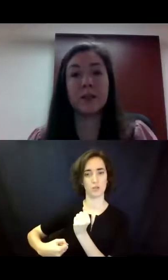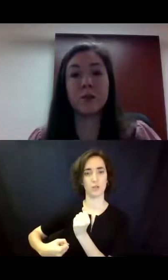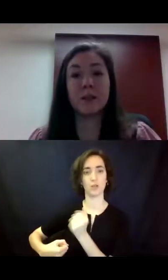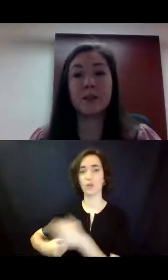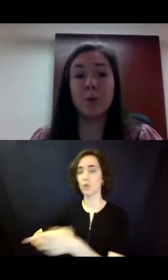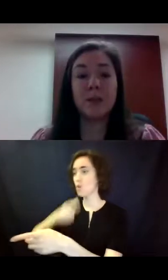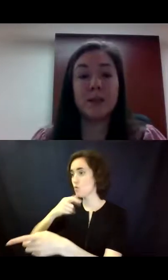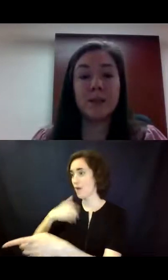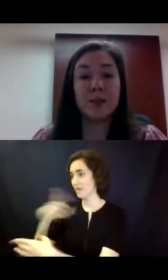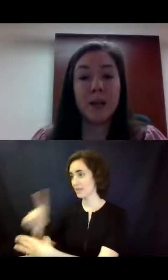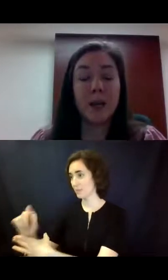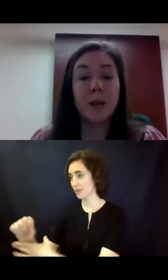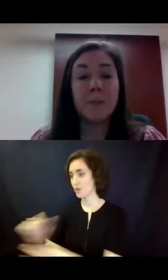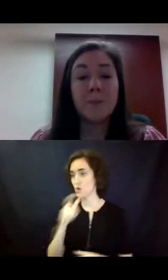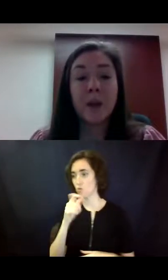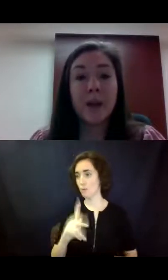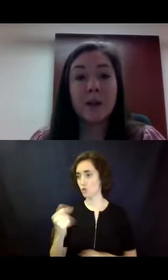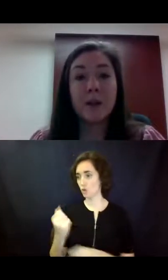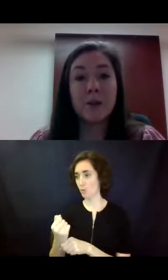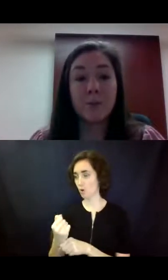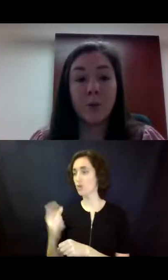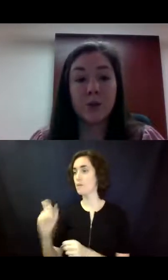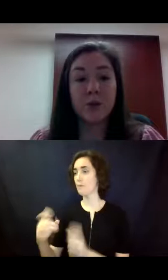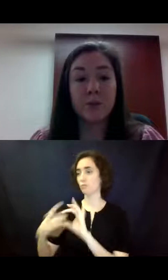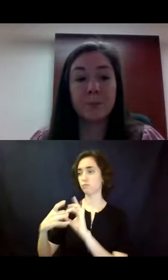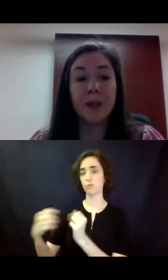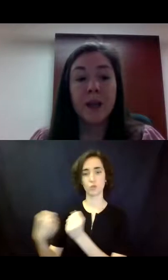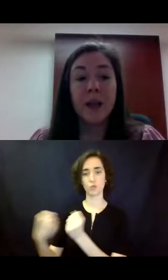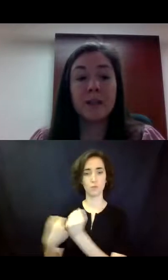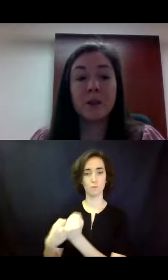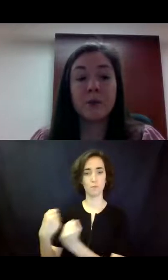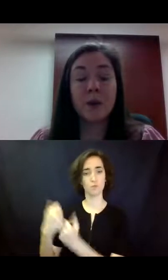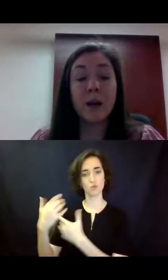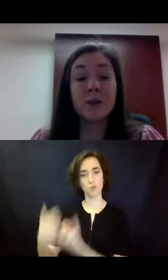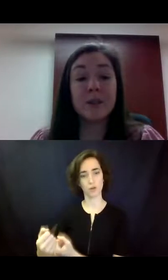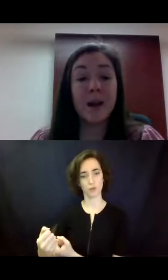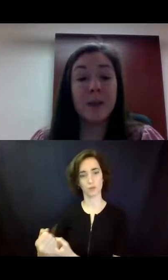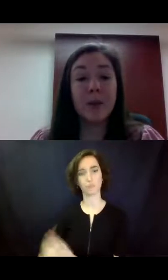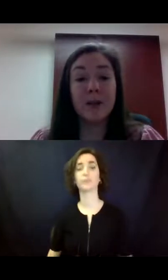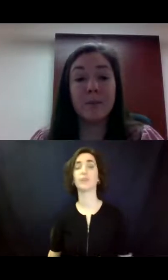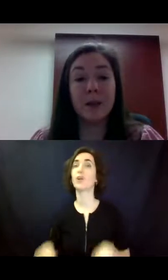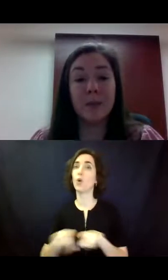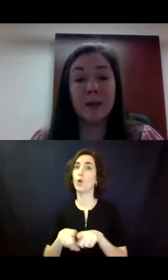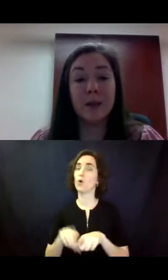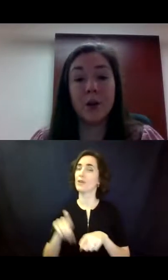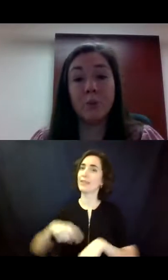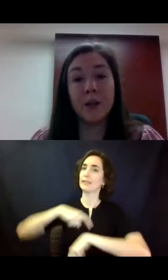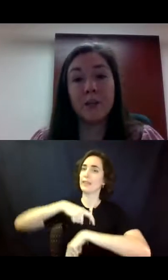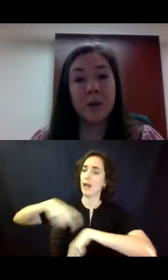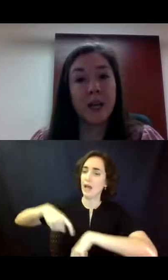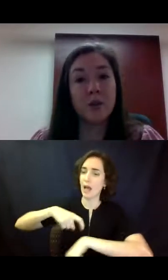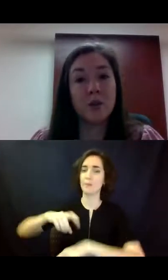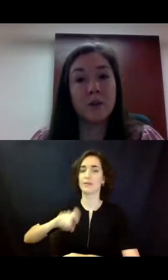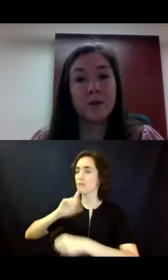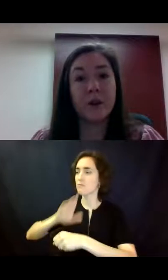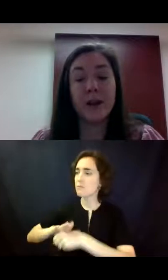that's using supported decision-making and their supporters. It's going to require time and commitment and open